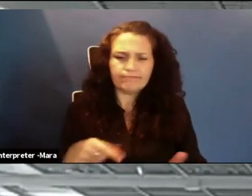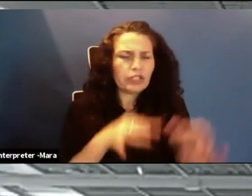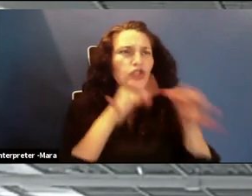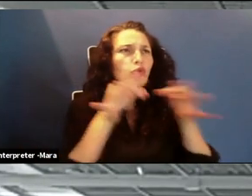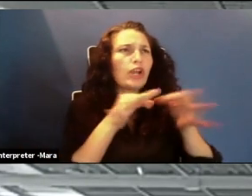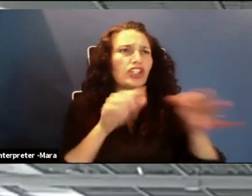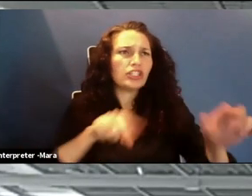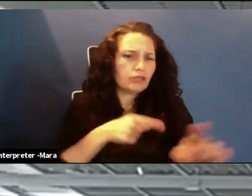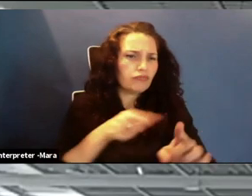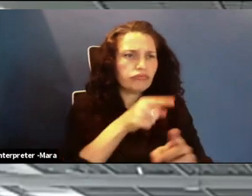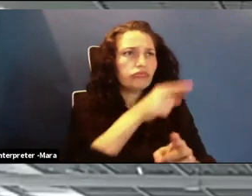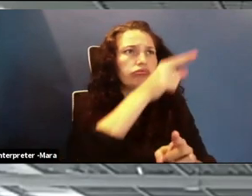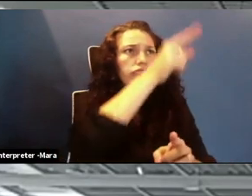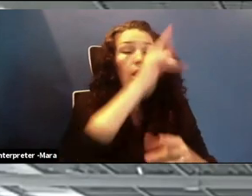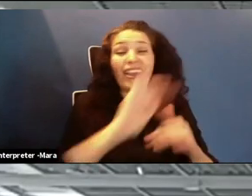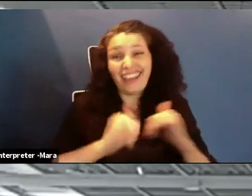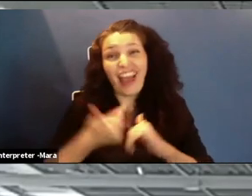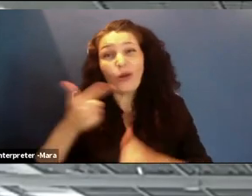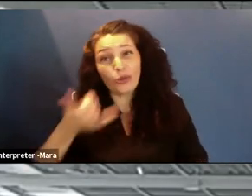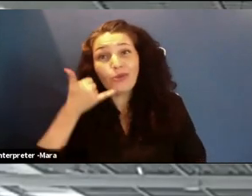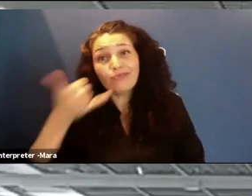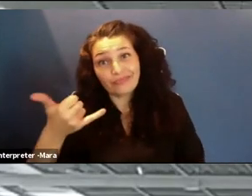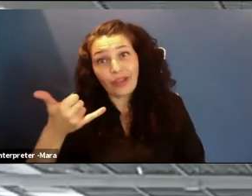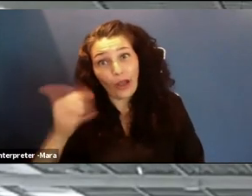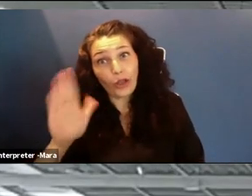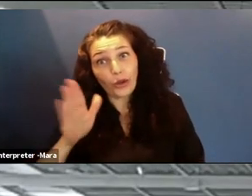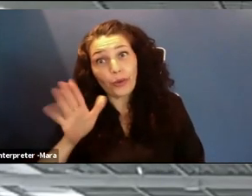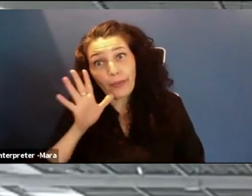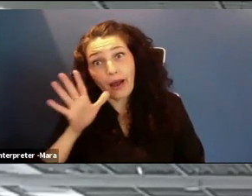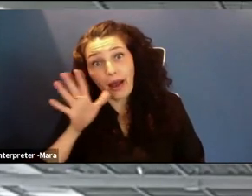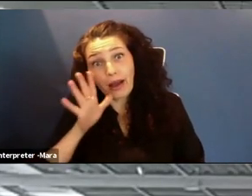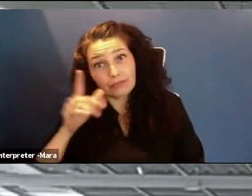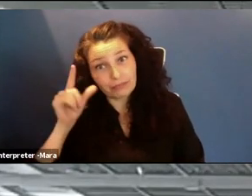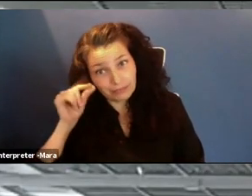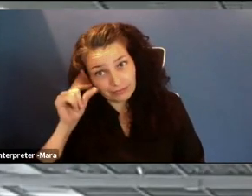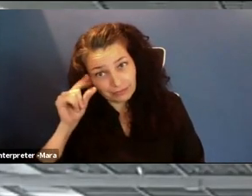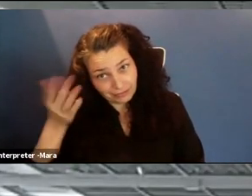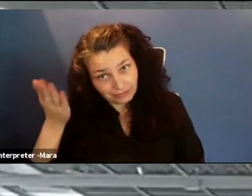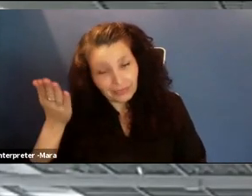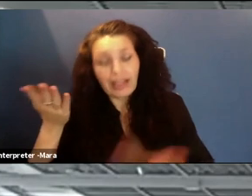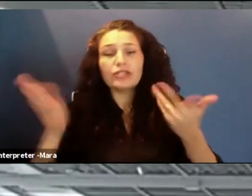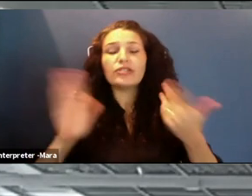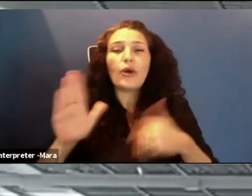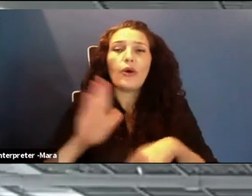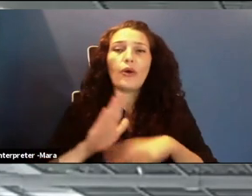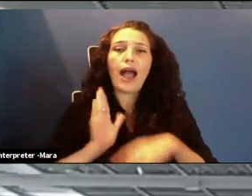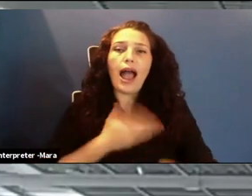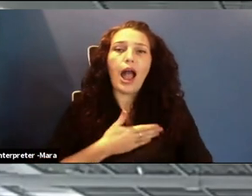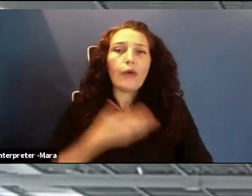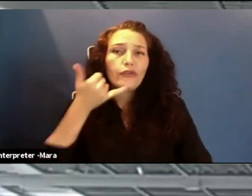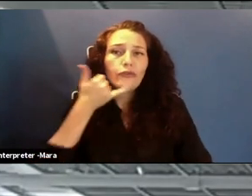importantly, it's how you call your mother, Chloe and Hudson. Simply put, our phones tell our life story.